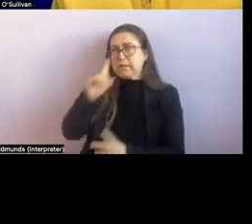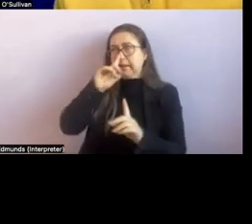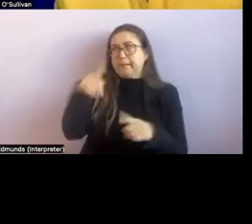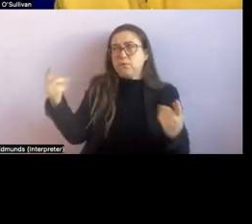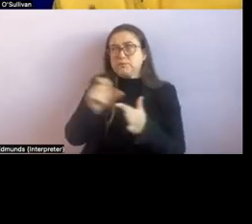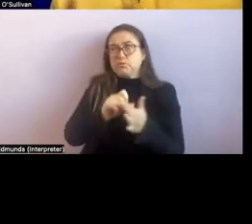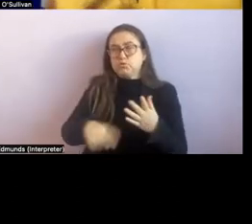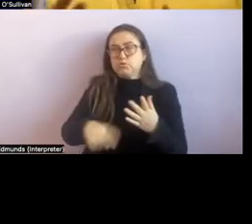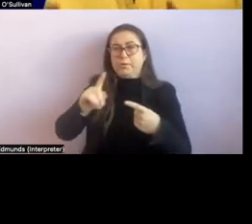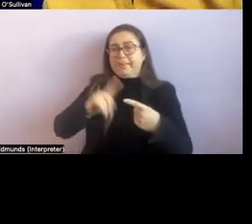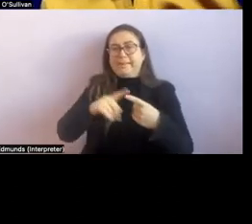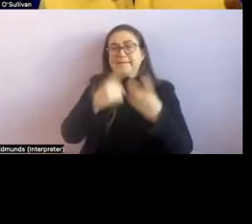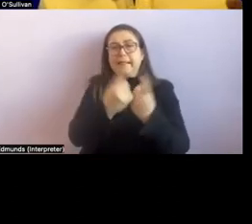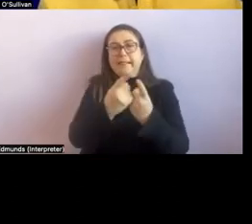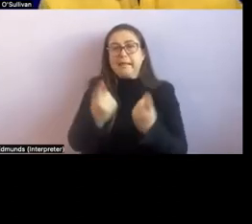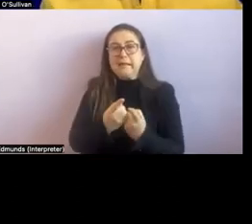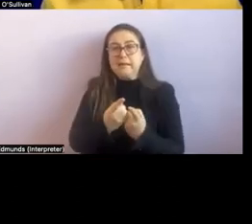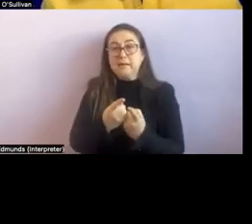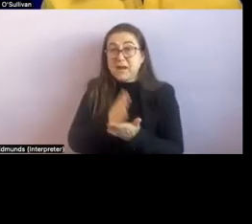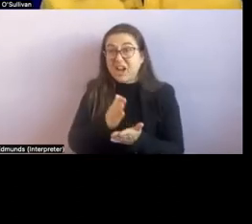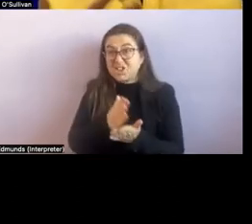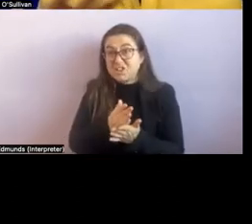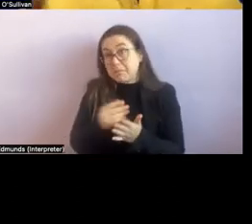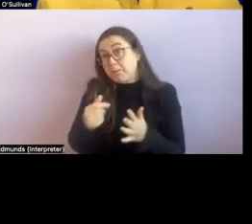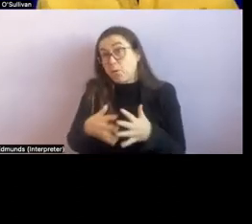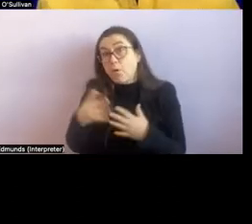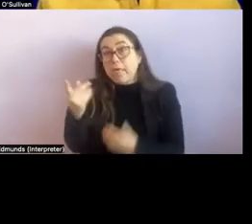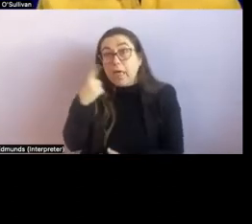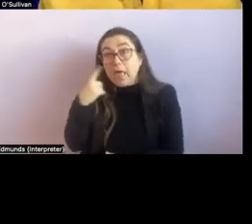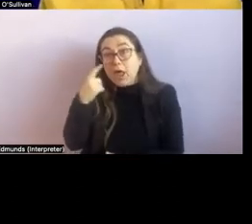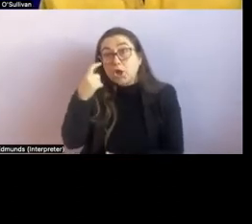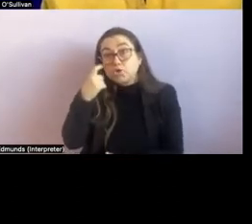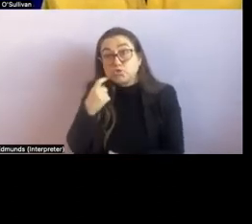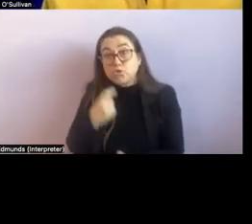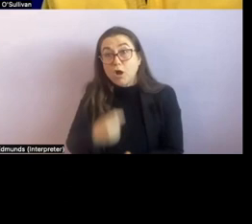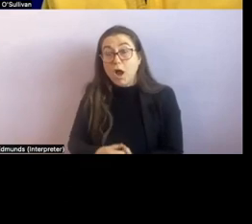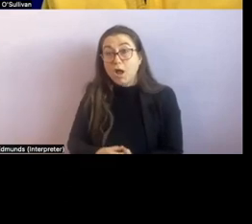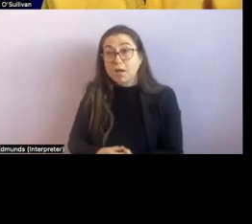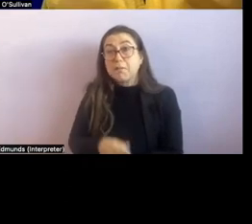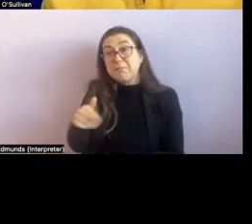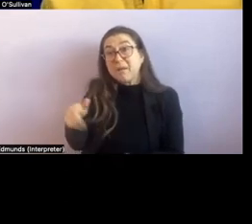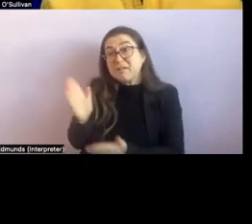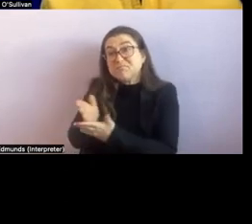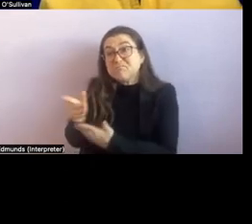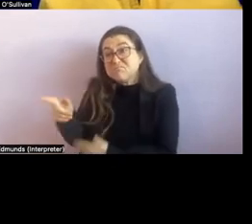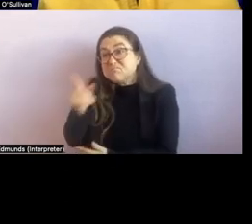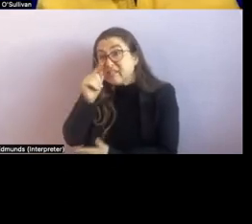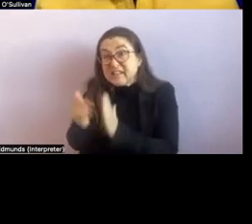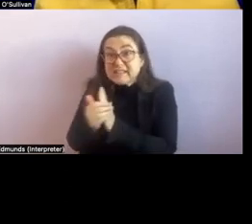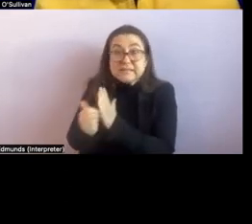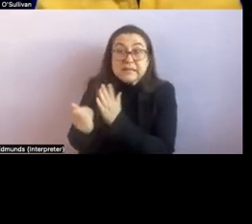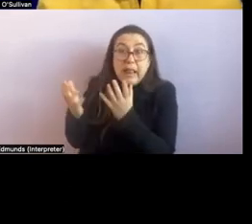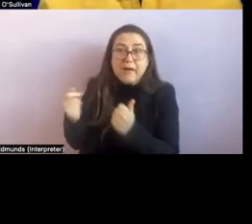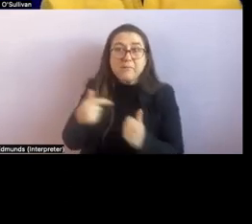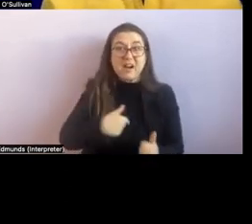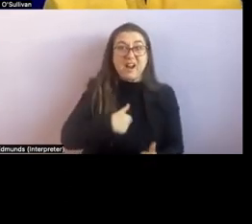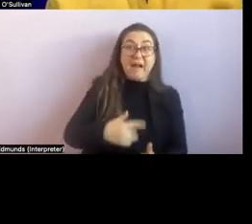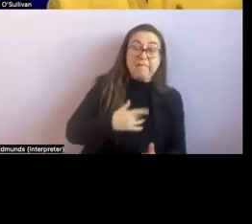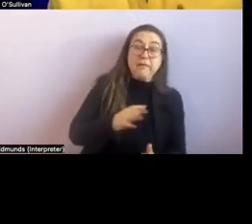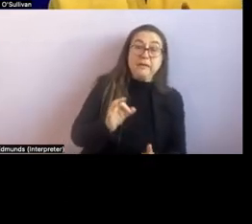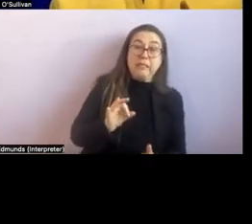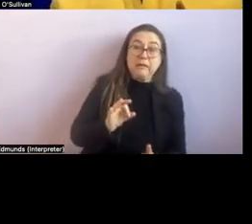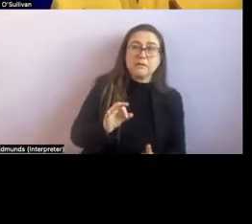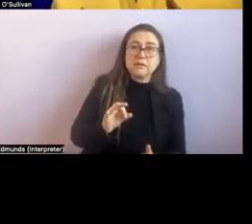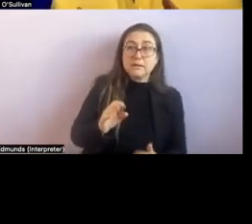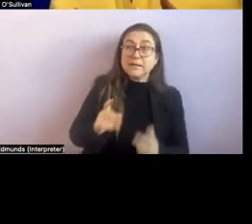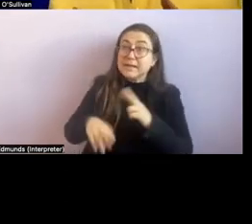um when in fact it's worth trying and it could be possible um and it could give that person more freedom in their environment